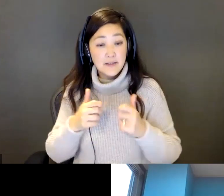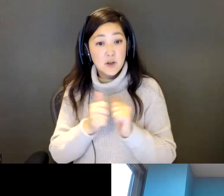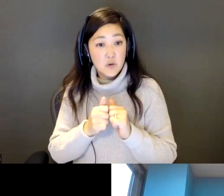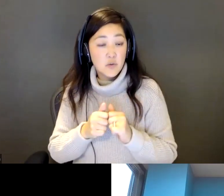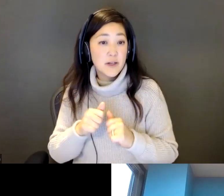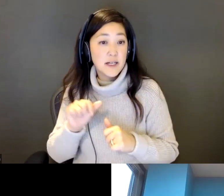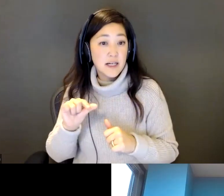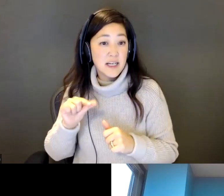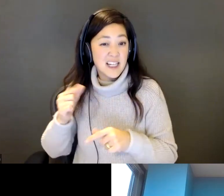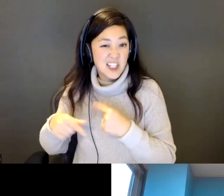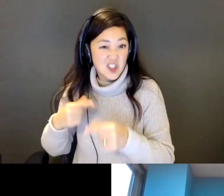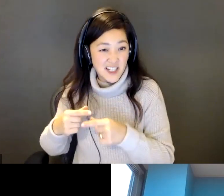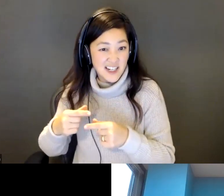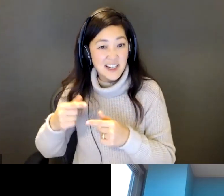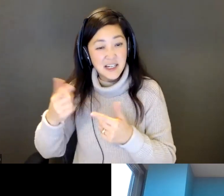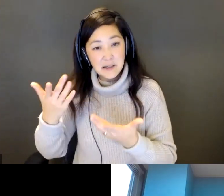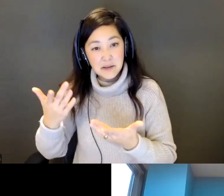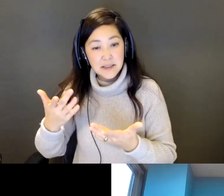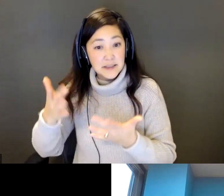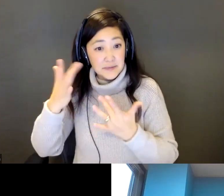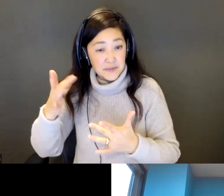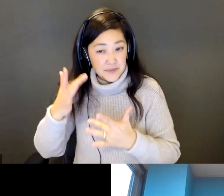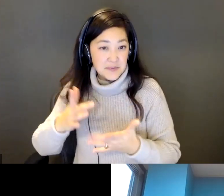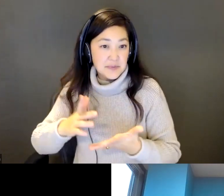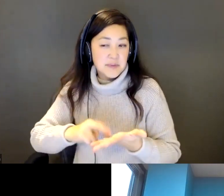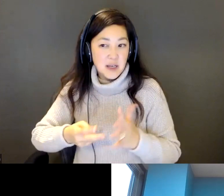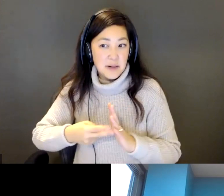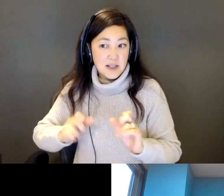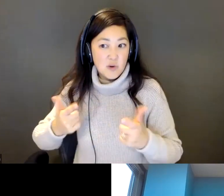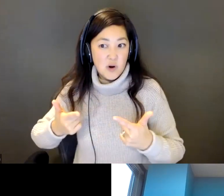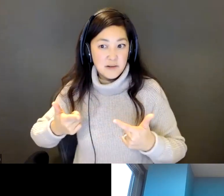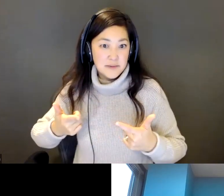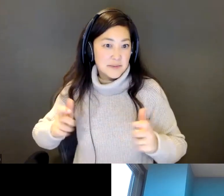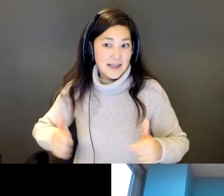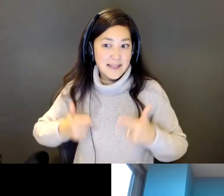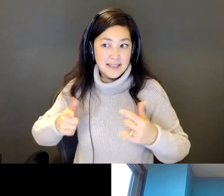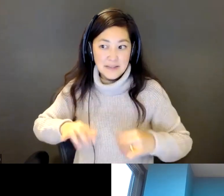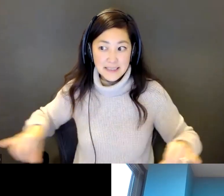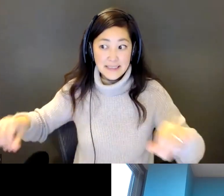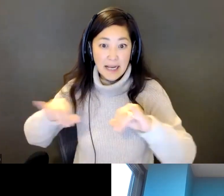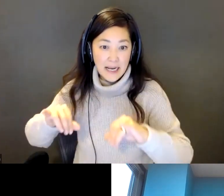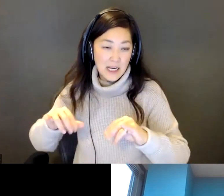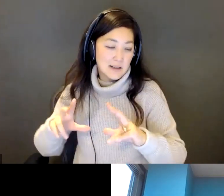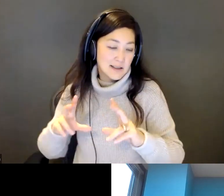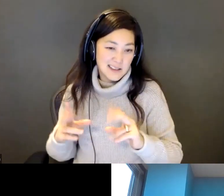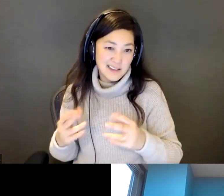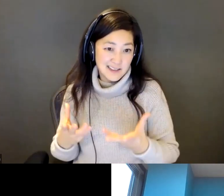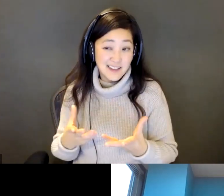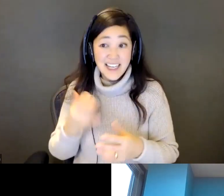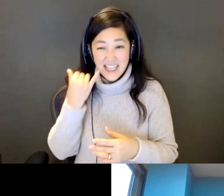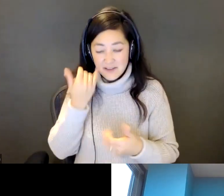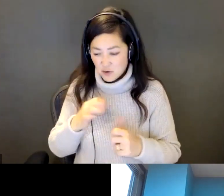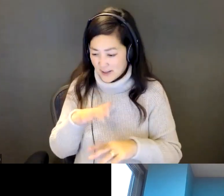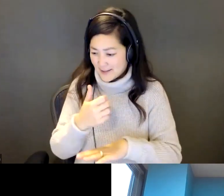lot of us aren't exactly in the same physical geographical location. So setting up a mentorship program where you meet in person, probably pre-pandemic, I